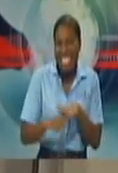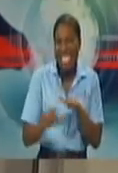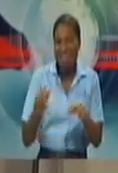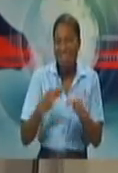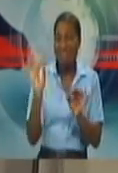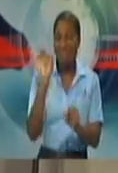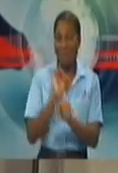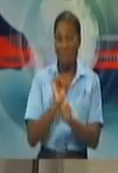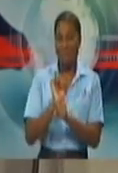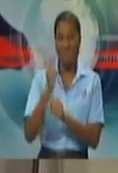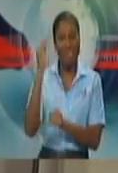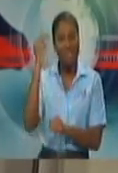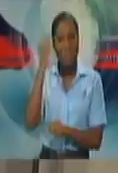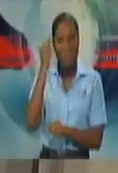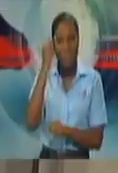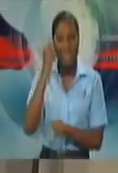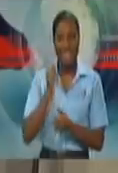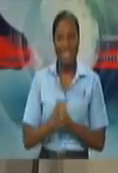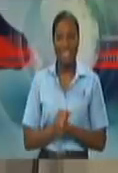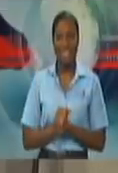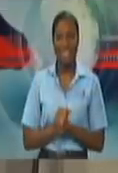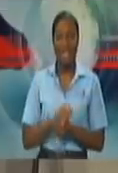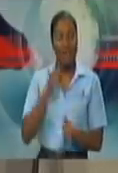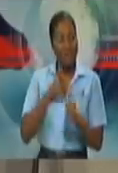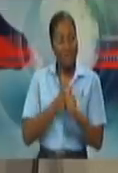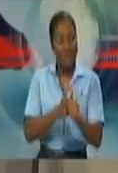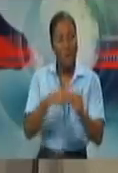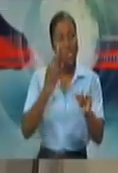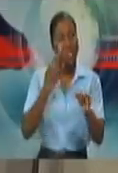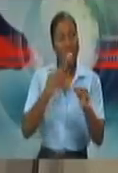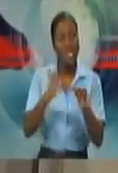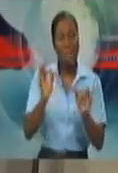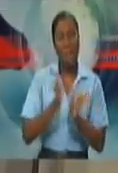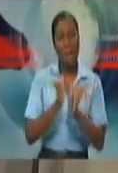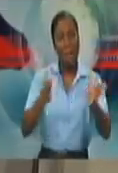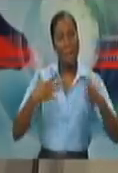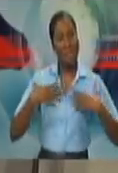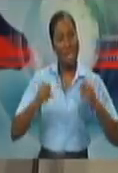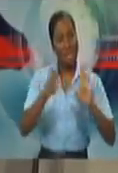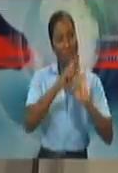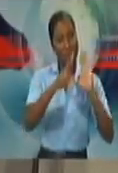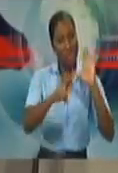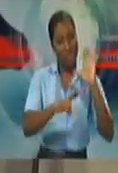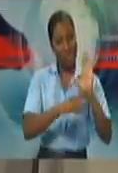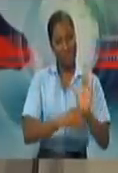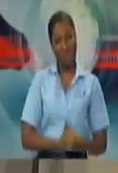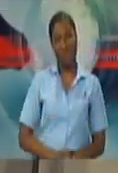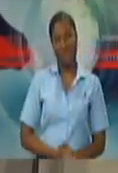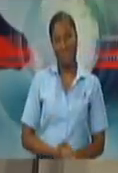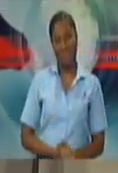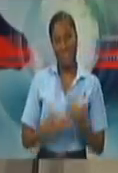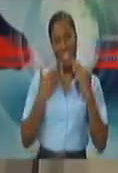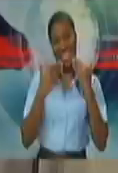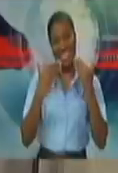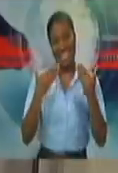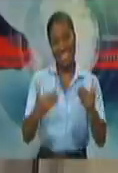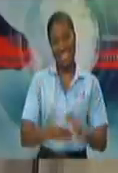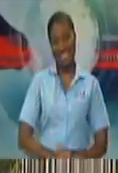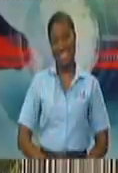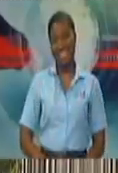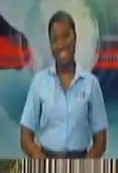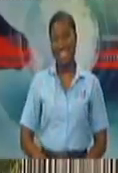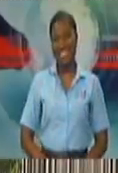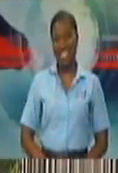adhering to some simple public health measures. So my friend, I hope that answers your question. Thank you very much for raising it.